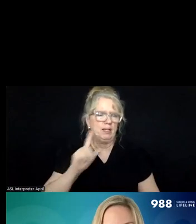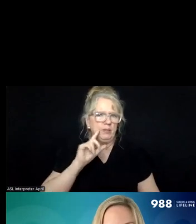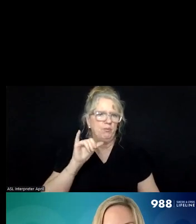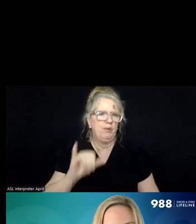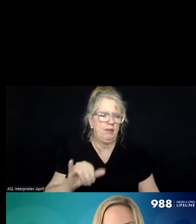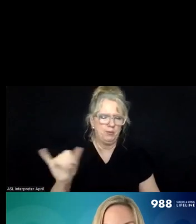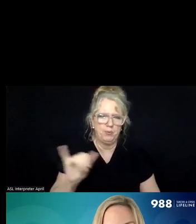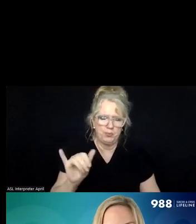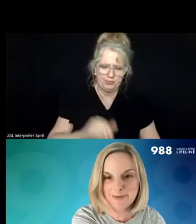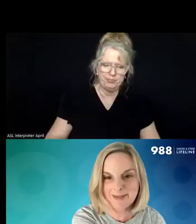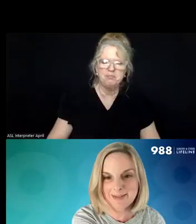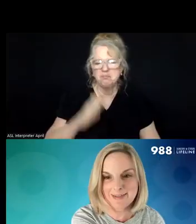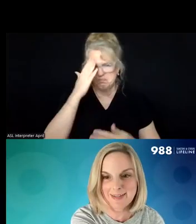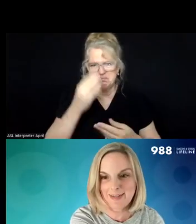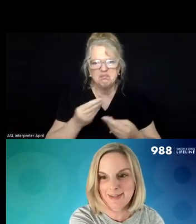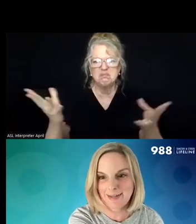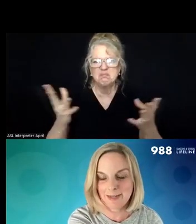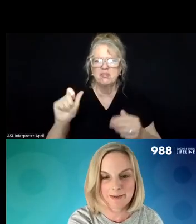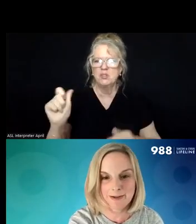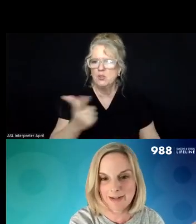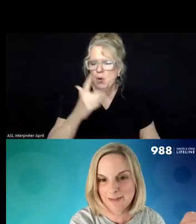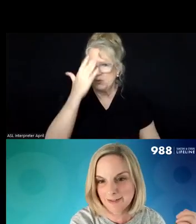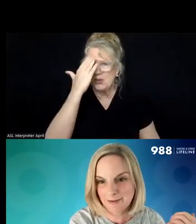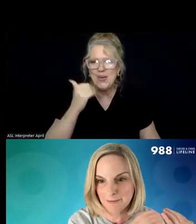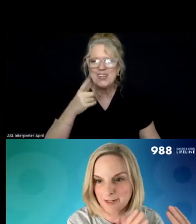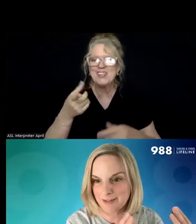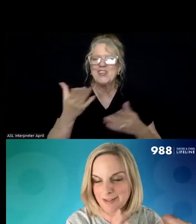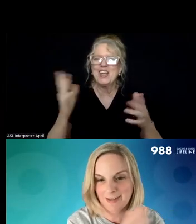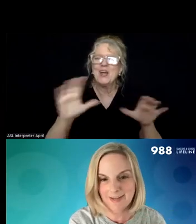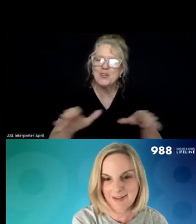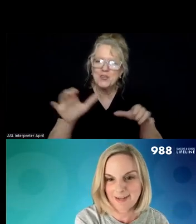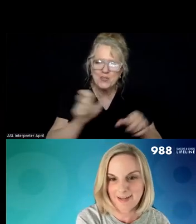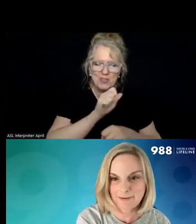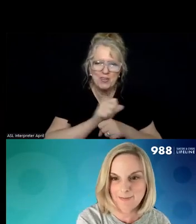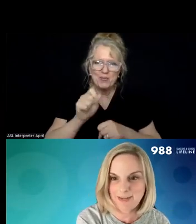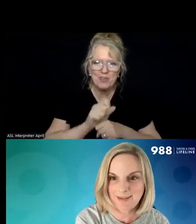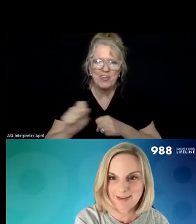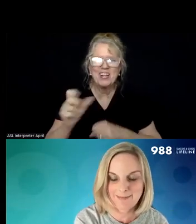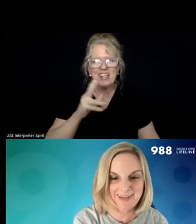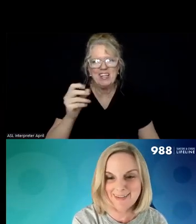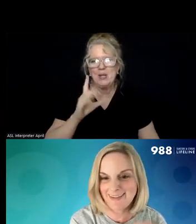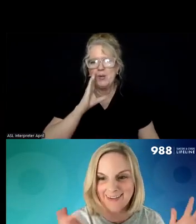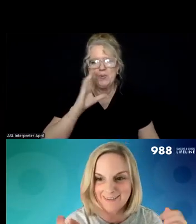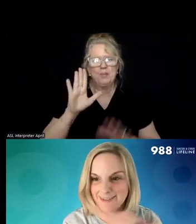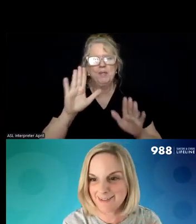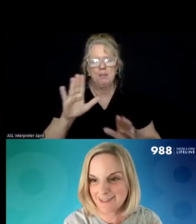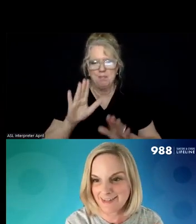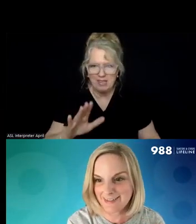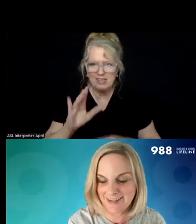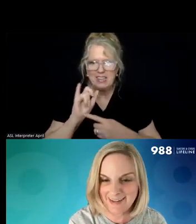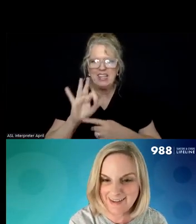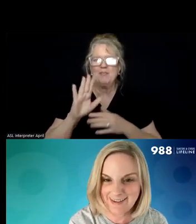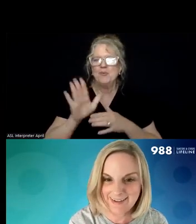And I just wanted to let everybody here know, because, um, you know, you're out there doing the work. Uh, it would be amazing if